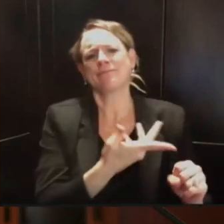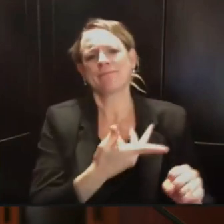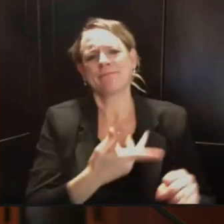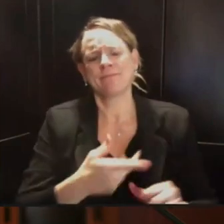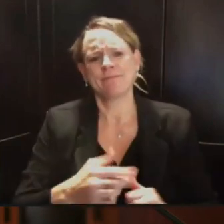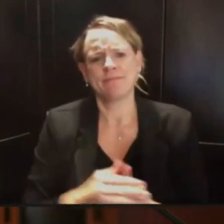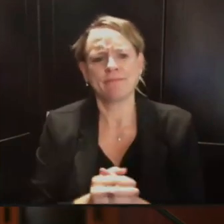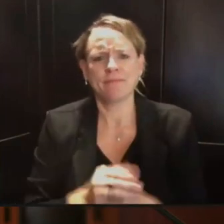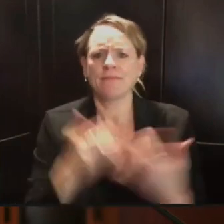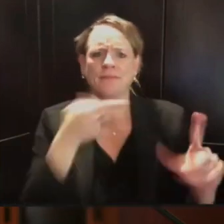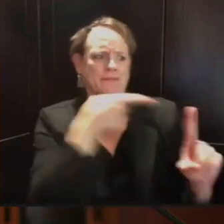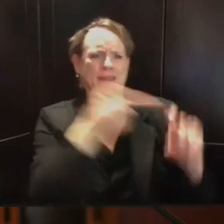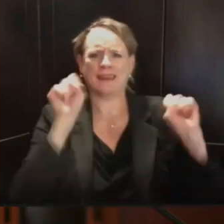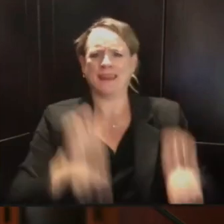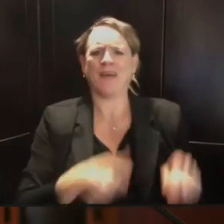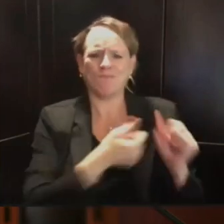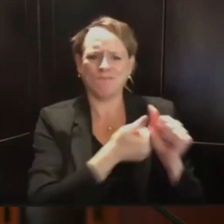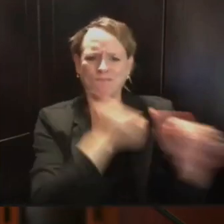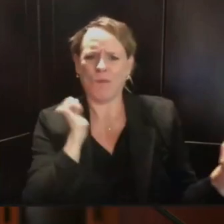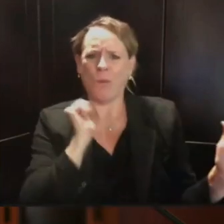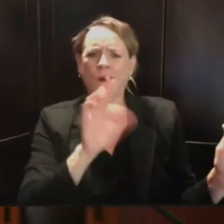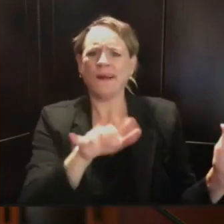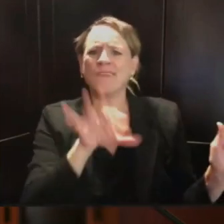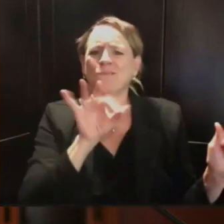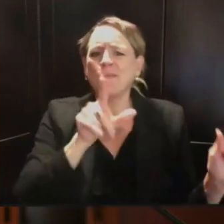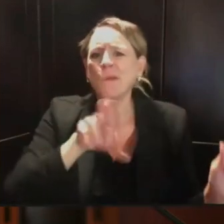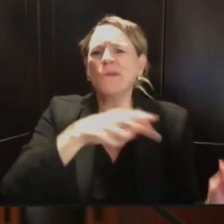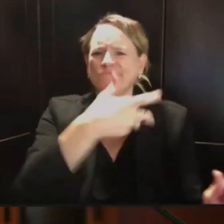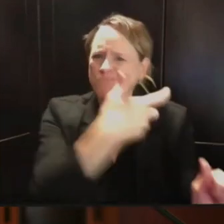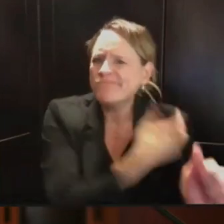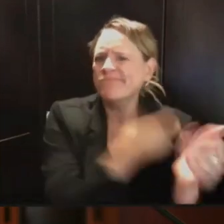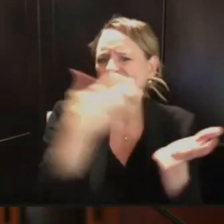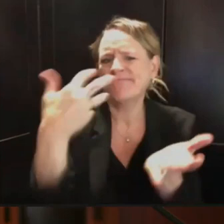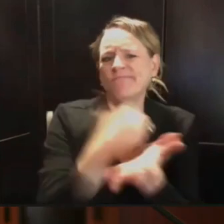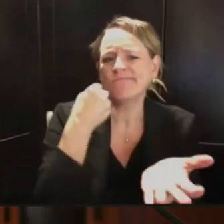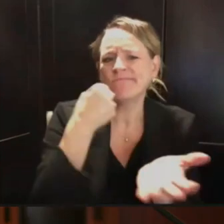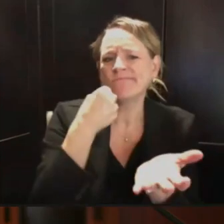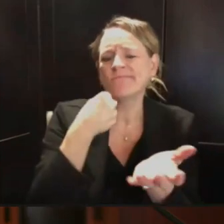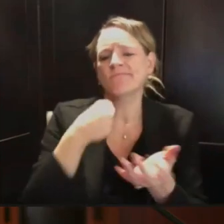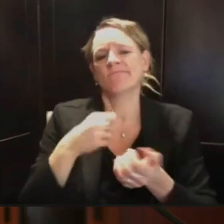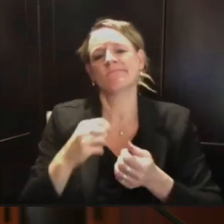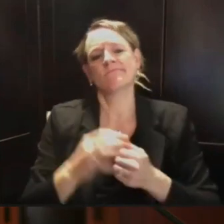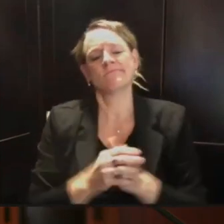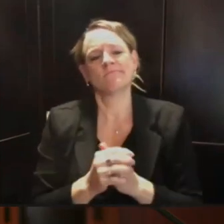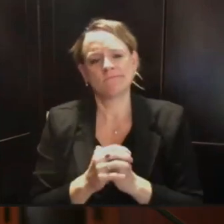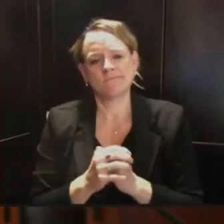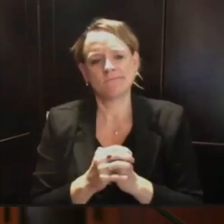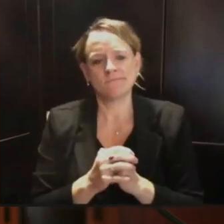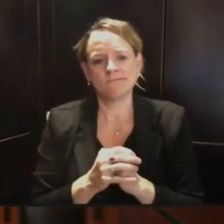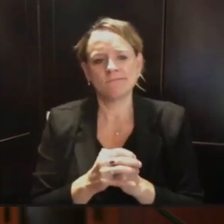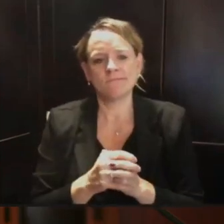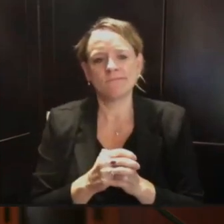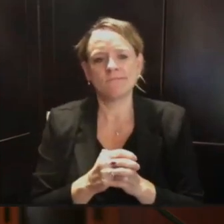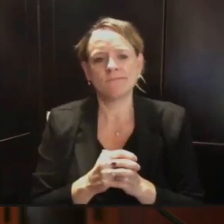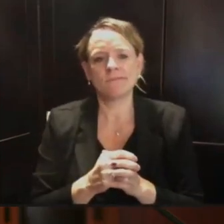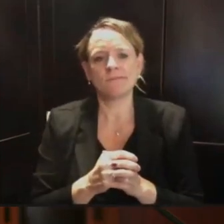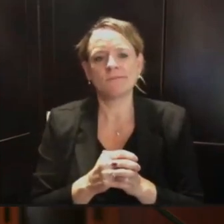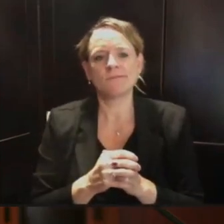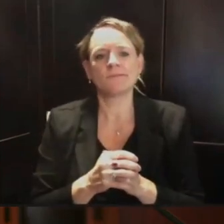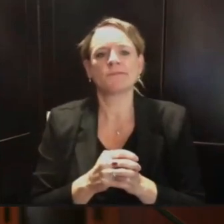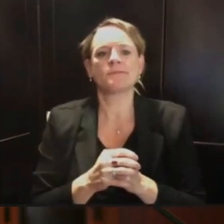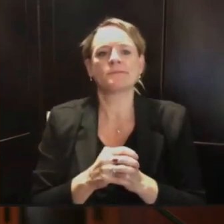healthcare workers. But you're right, the numbers we have seen in recent days in hospitalizations are concerning.